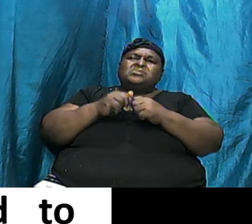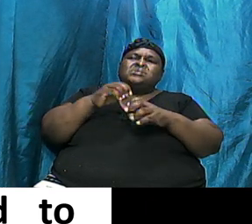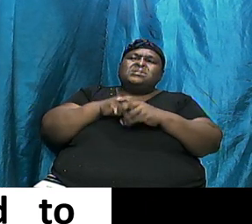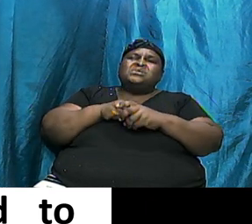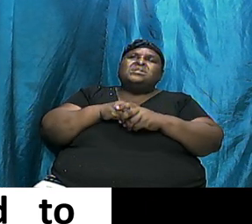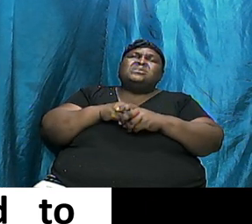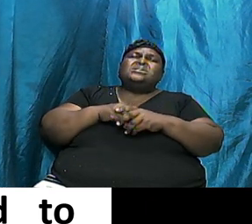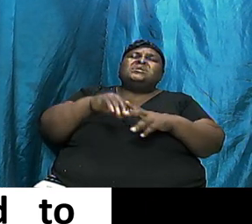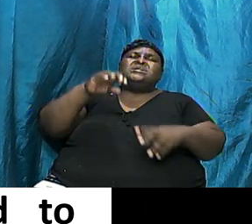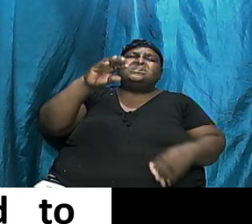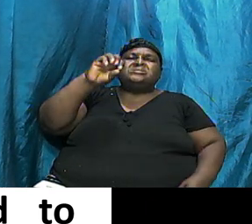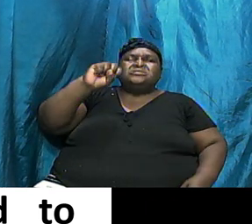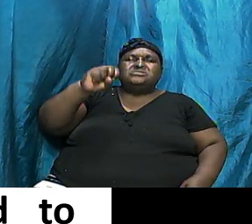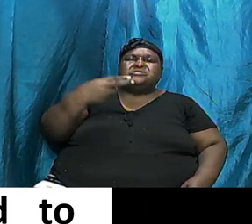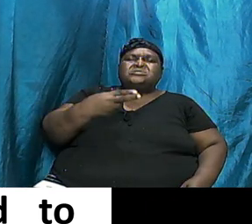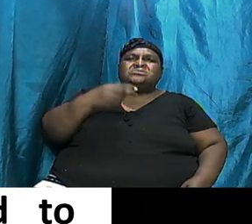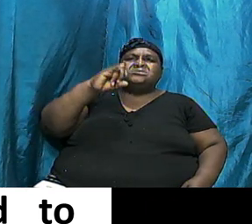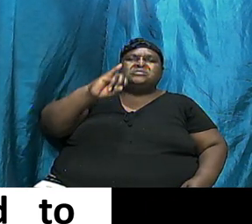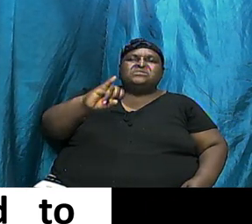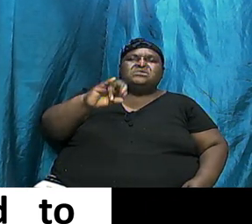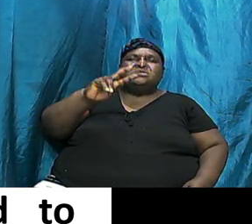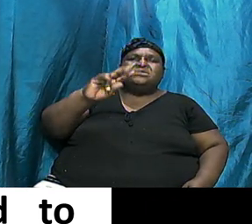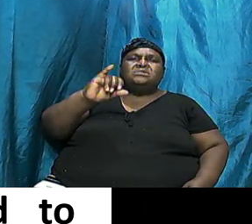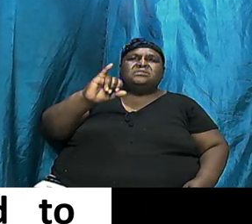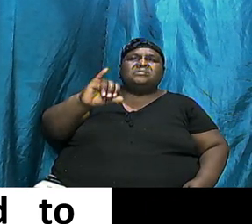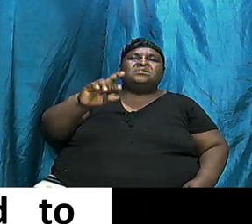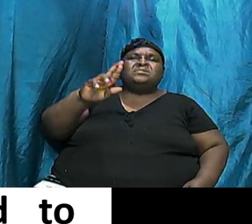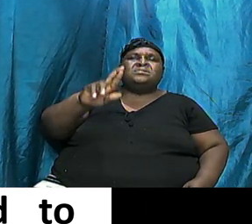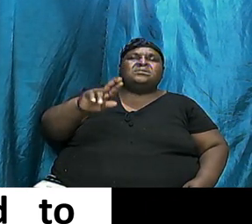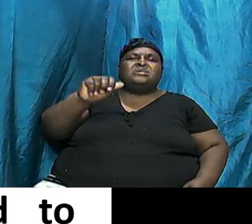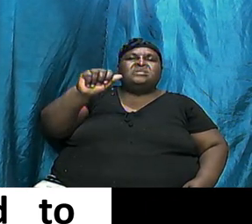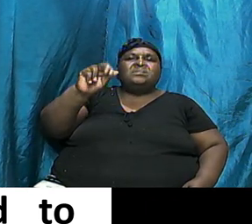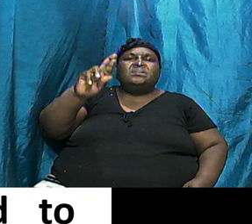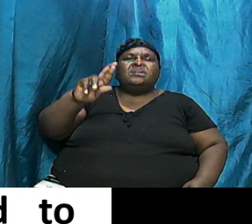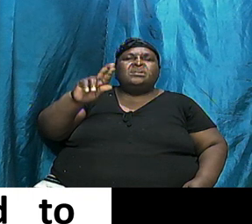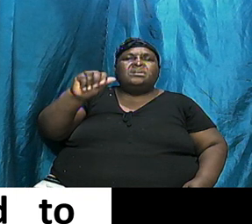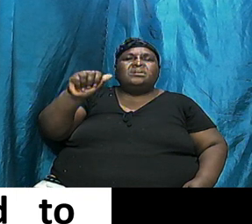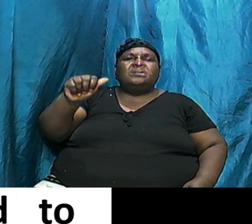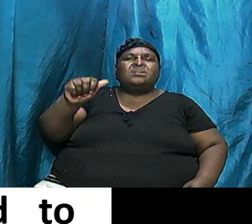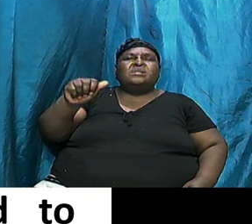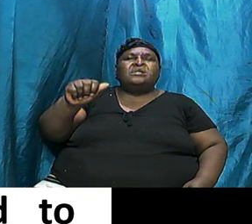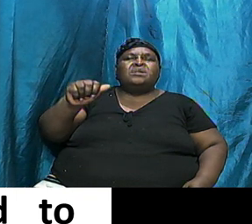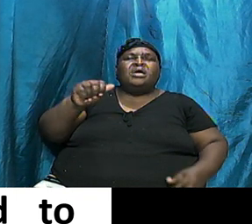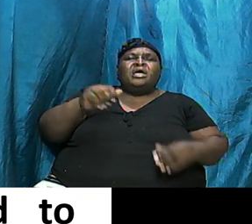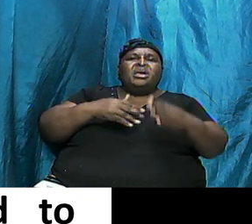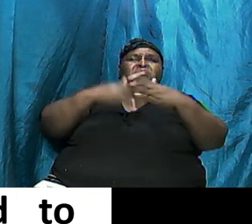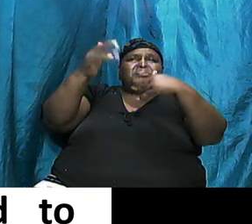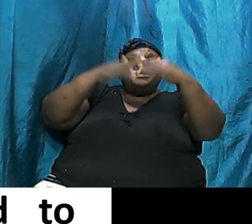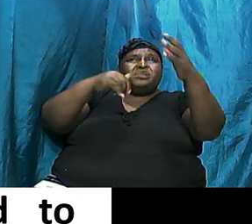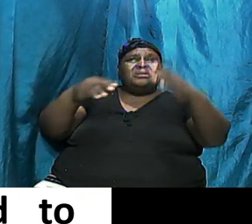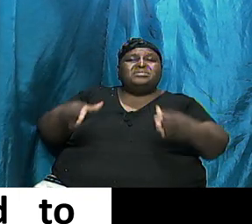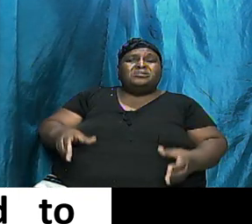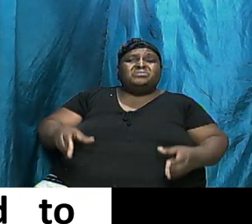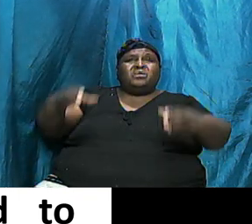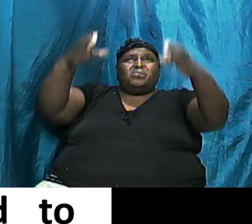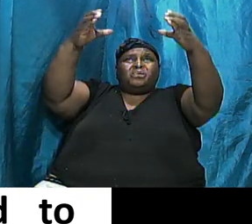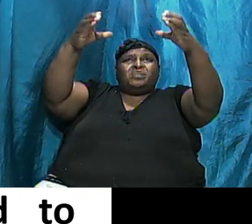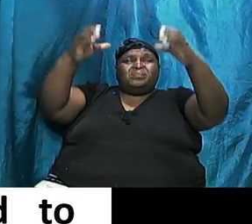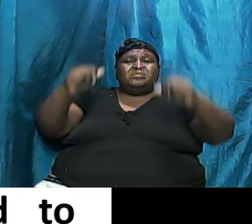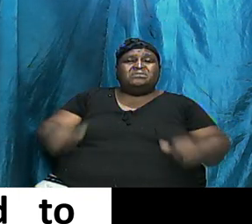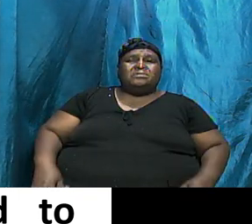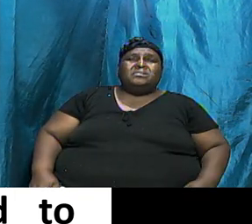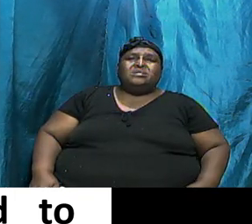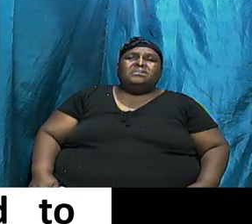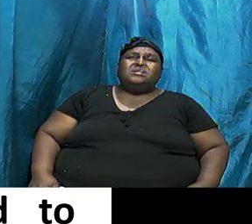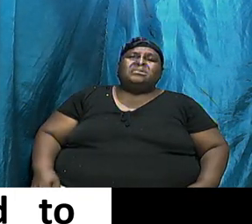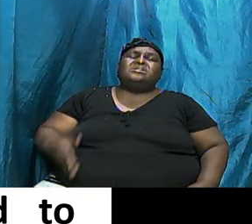Of Shinar And Built At That Need That Need They Are They Are